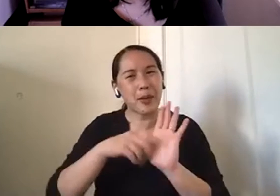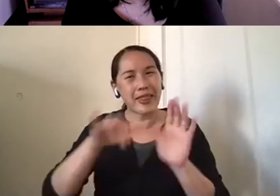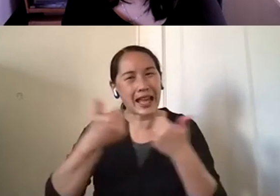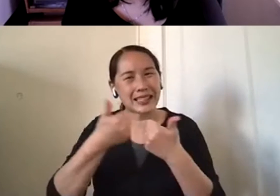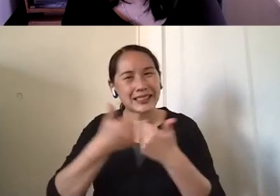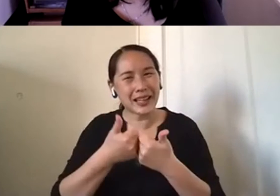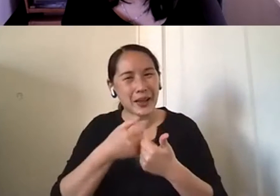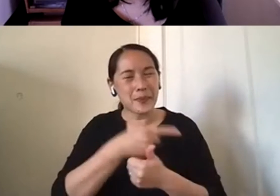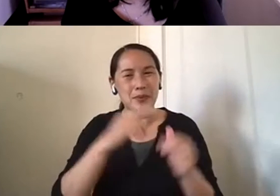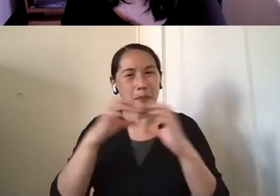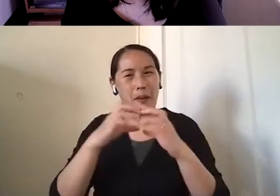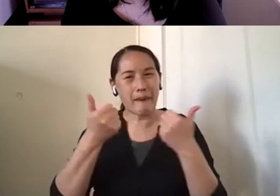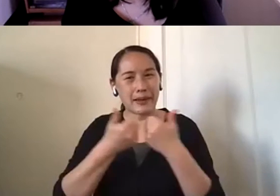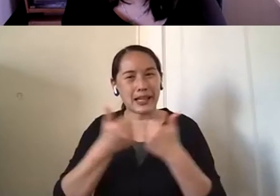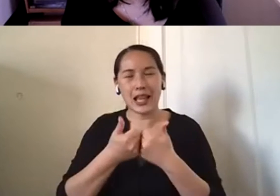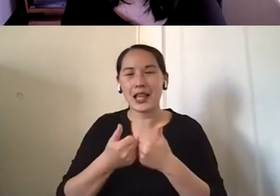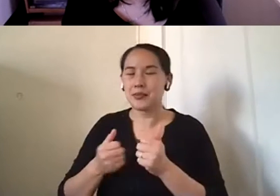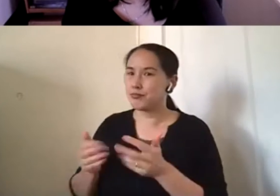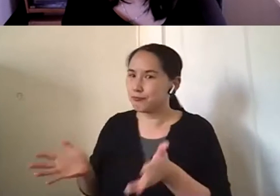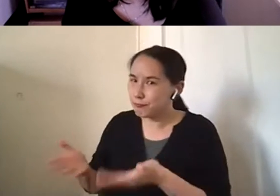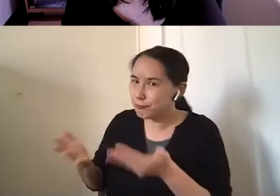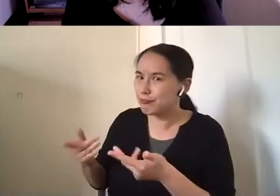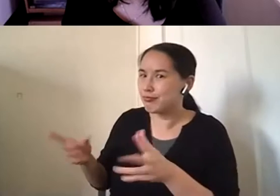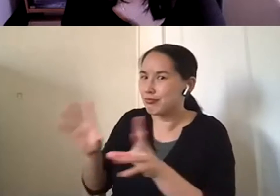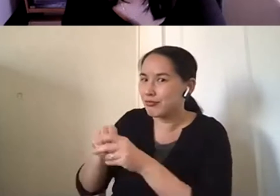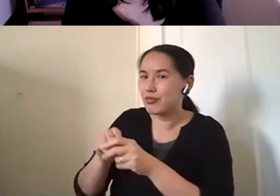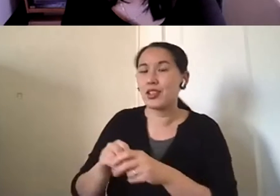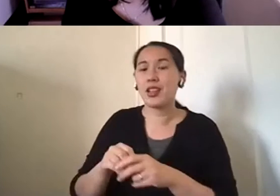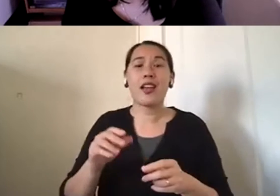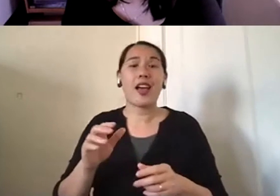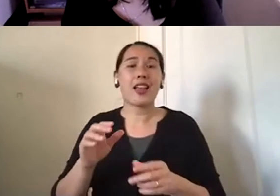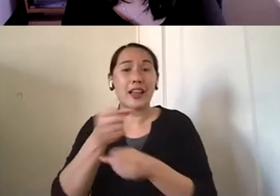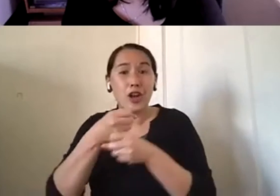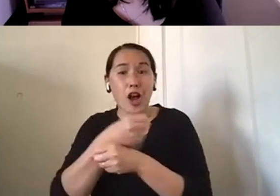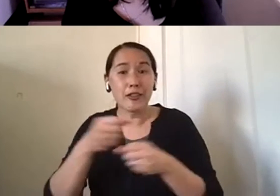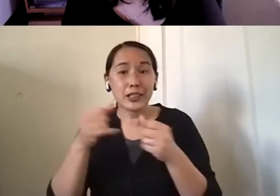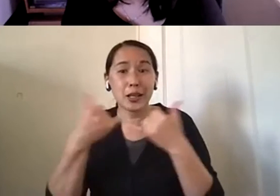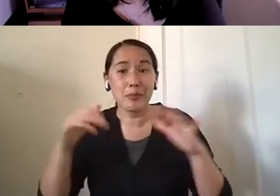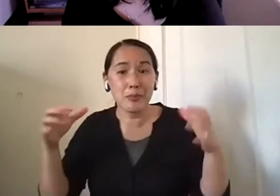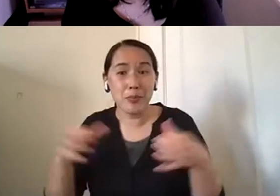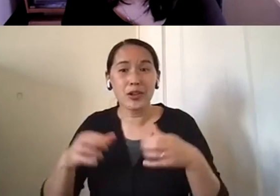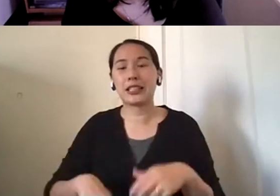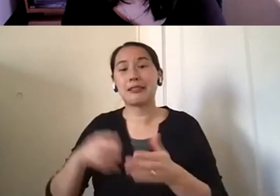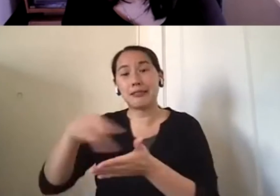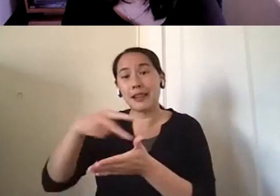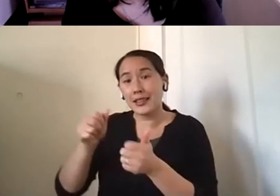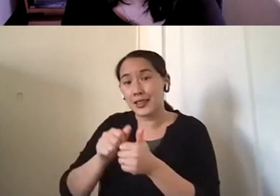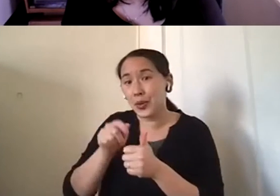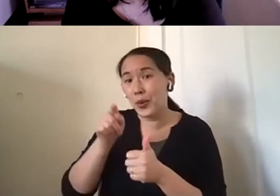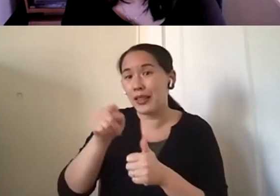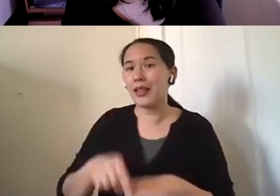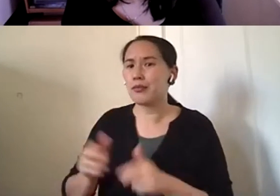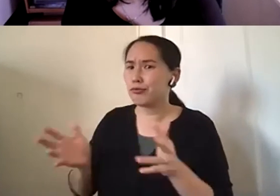and also dancing with him, their morning coffee parties. Um, she really encouraged them to kind of